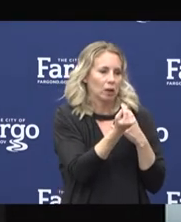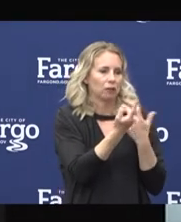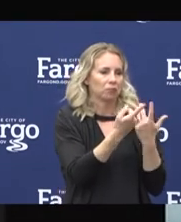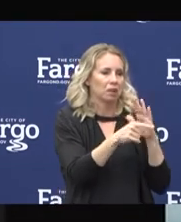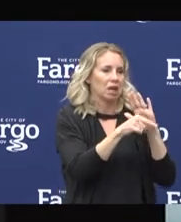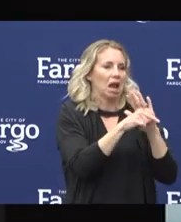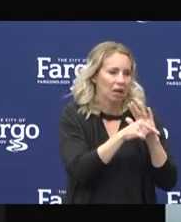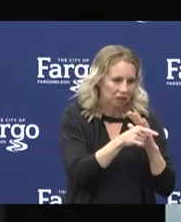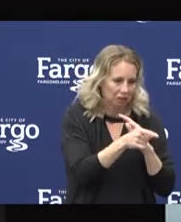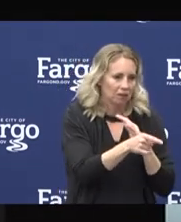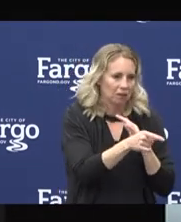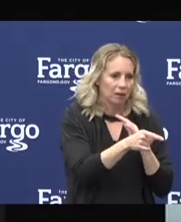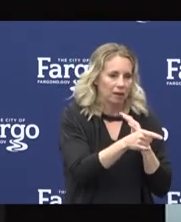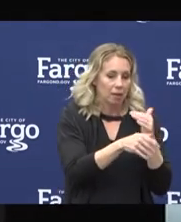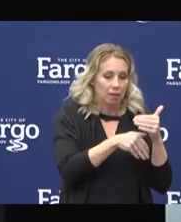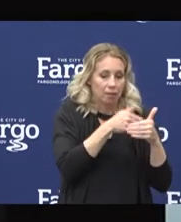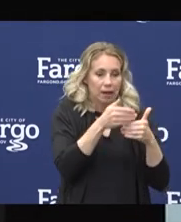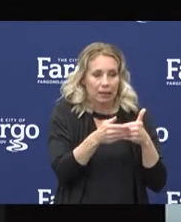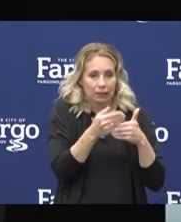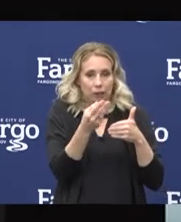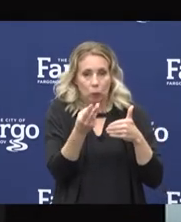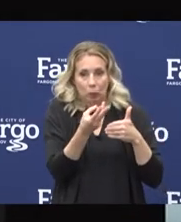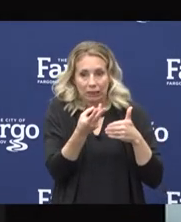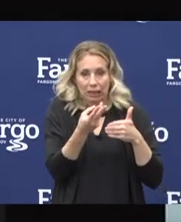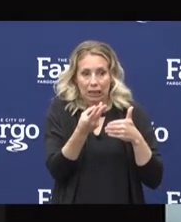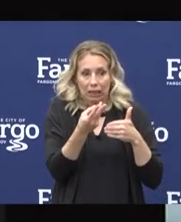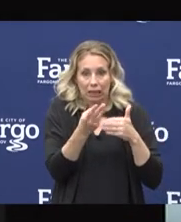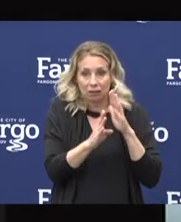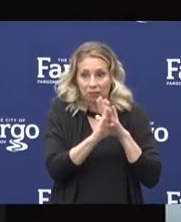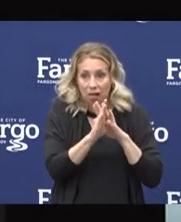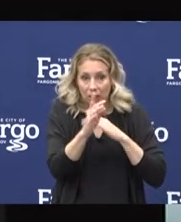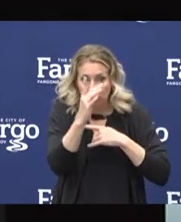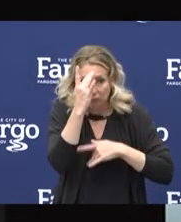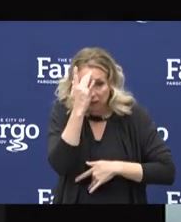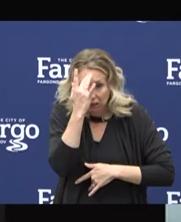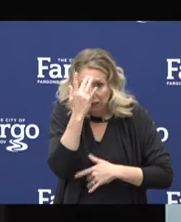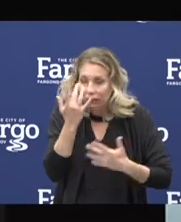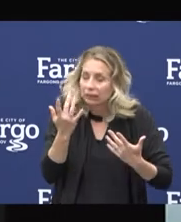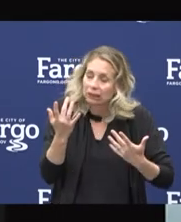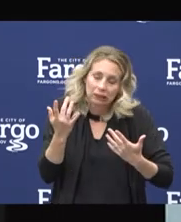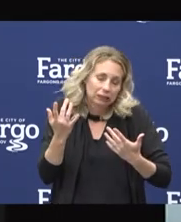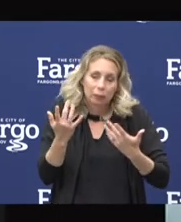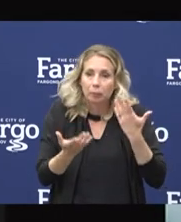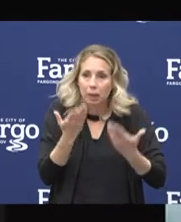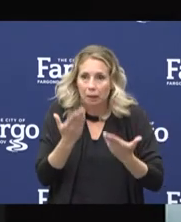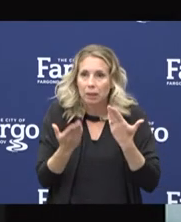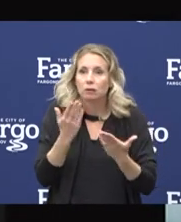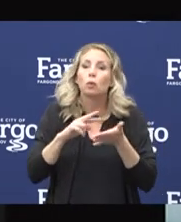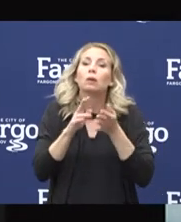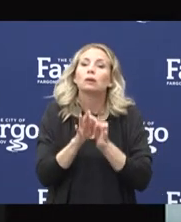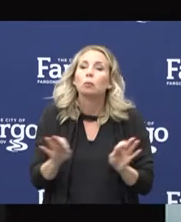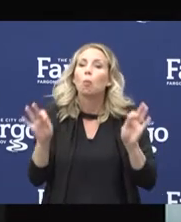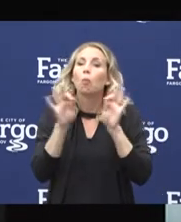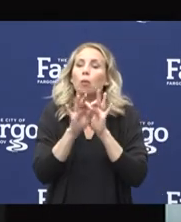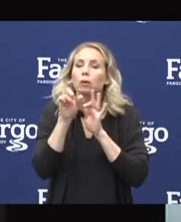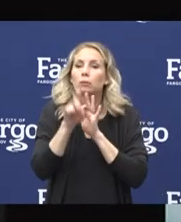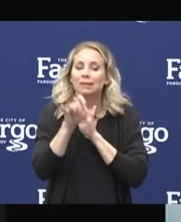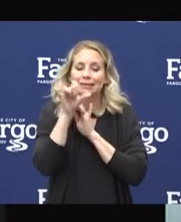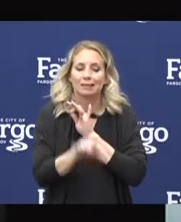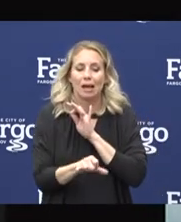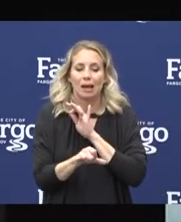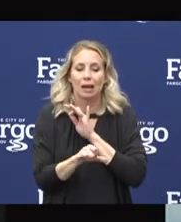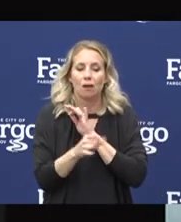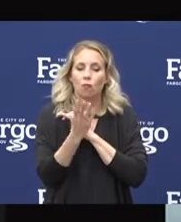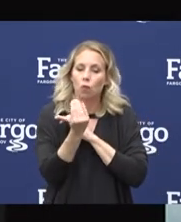you won't develop the disease on Wednesday. So, it's important to stay quarantined for that full 14 days